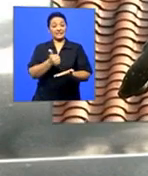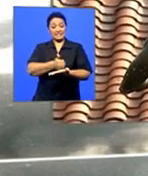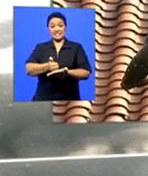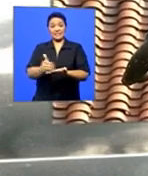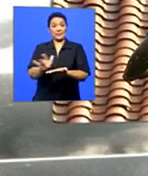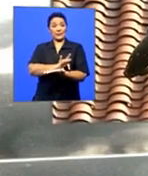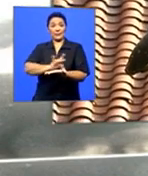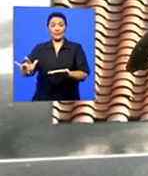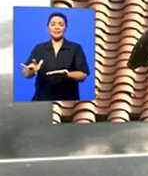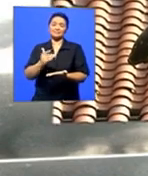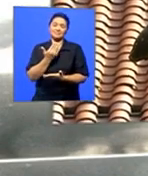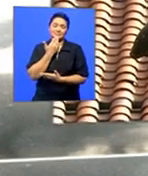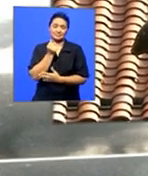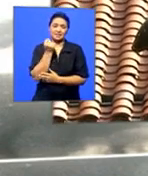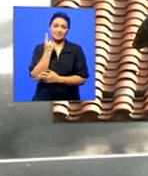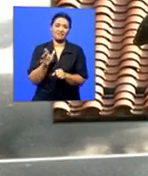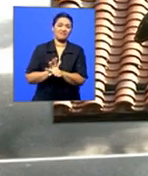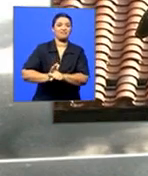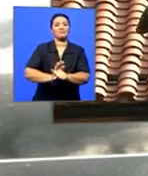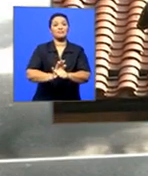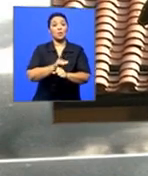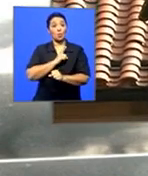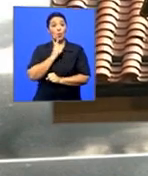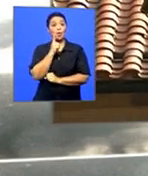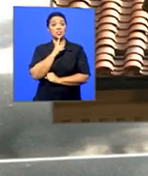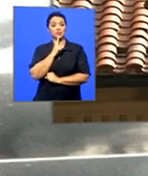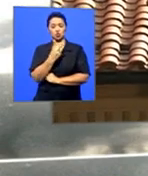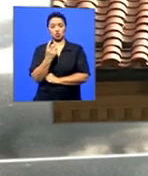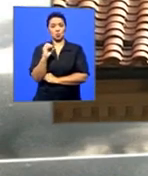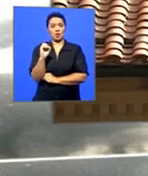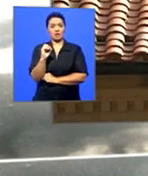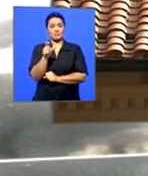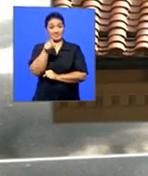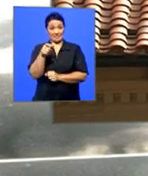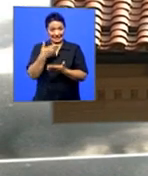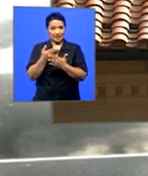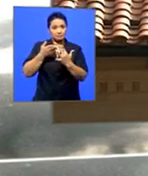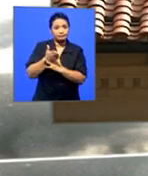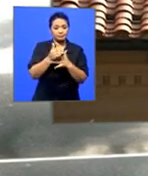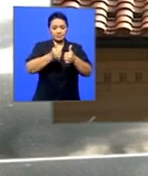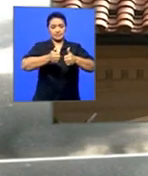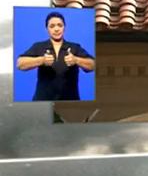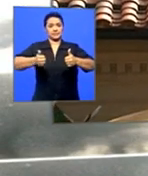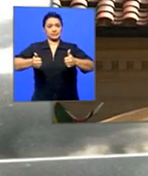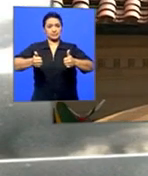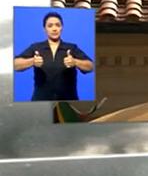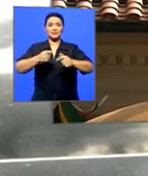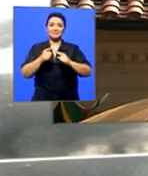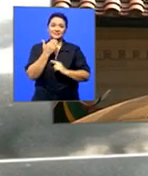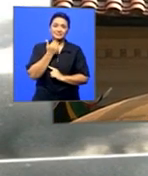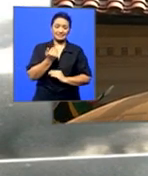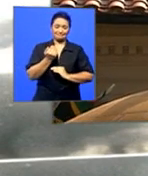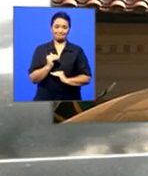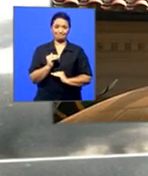finished please understand there are only 1 200 seats in that theater but allow us to just